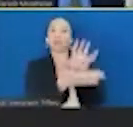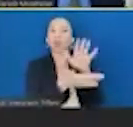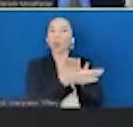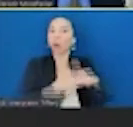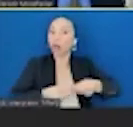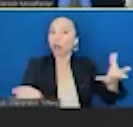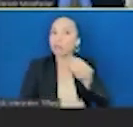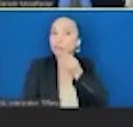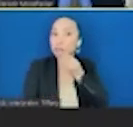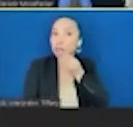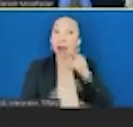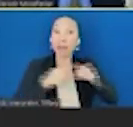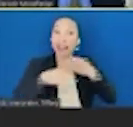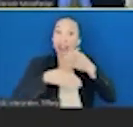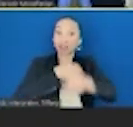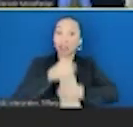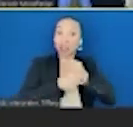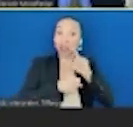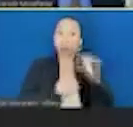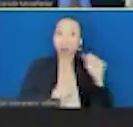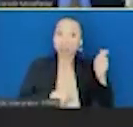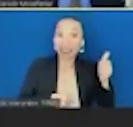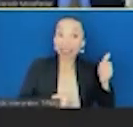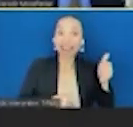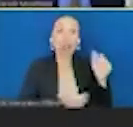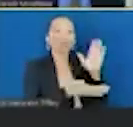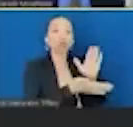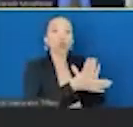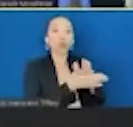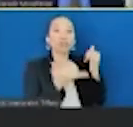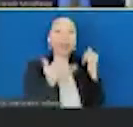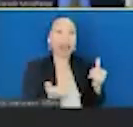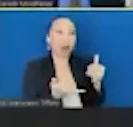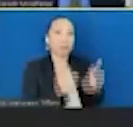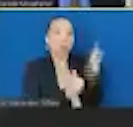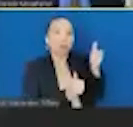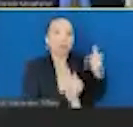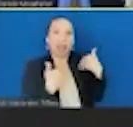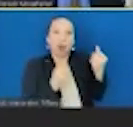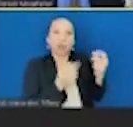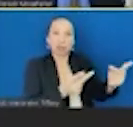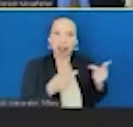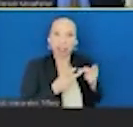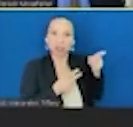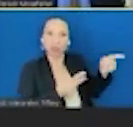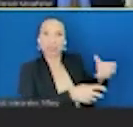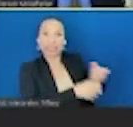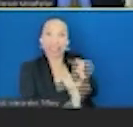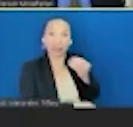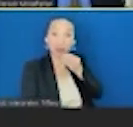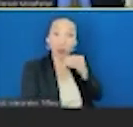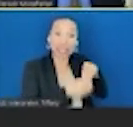put all of this together, schools are now the single healthiest place on average to get meals in the United States. And so whether you're an adult or a child,